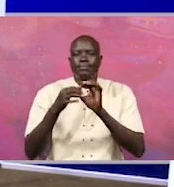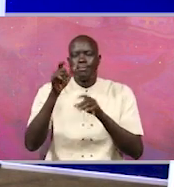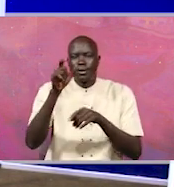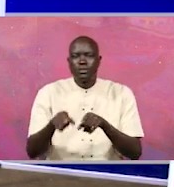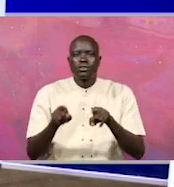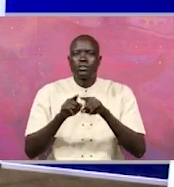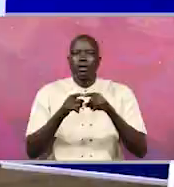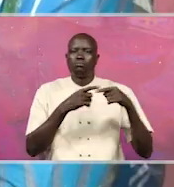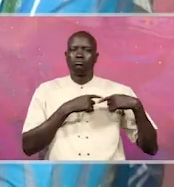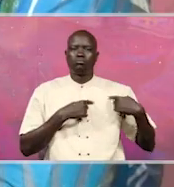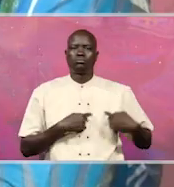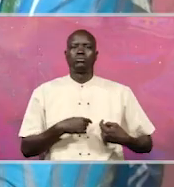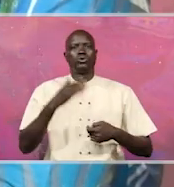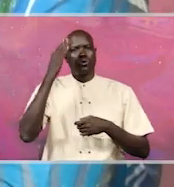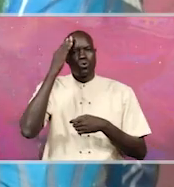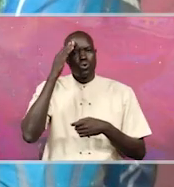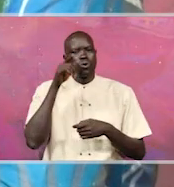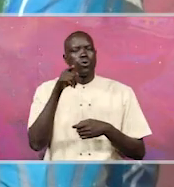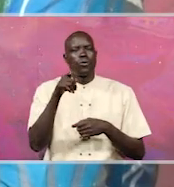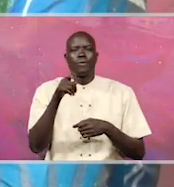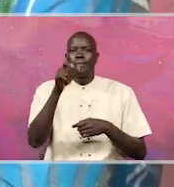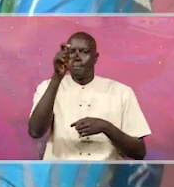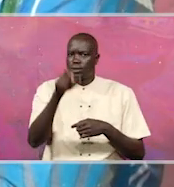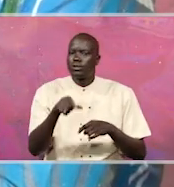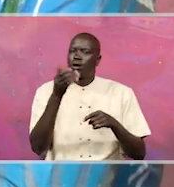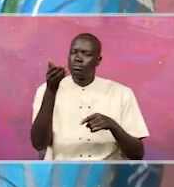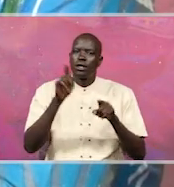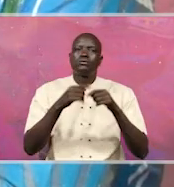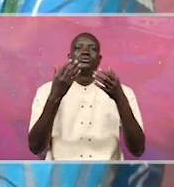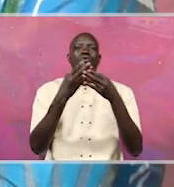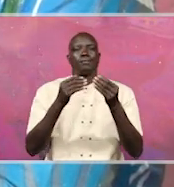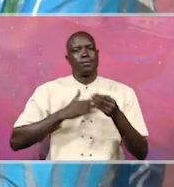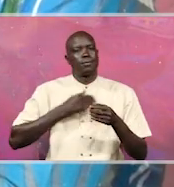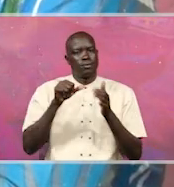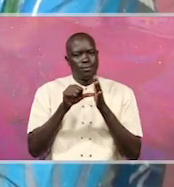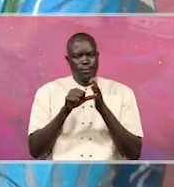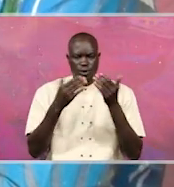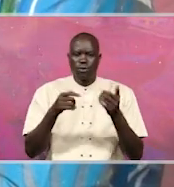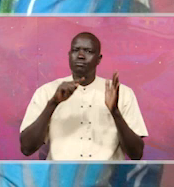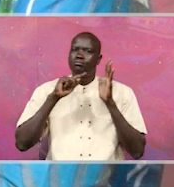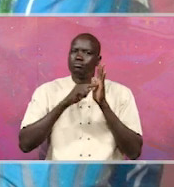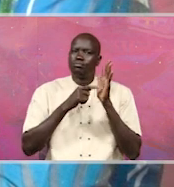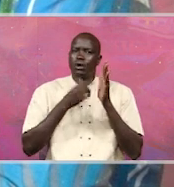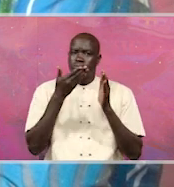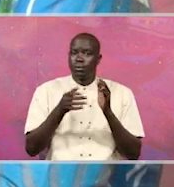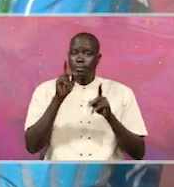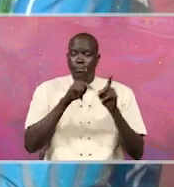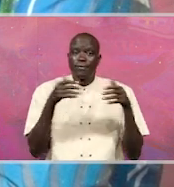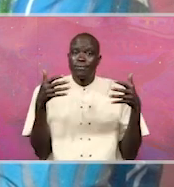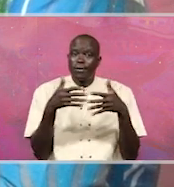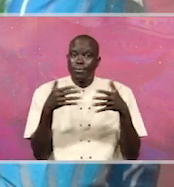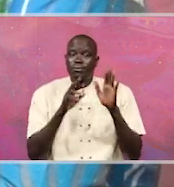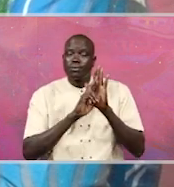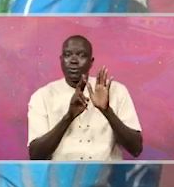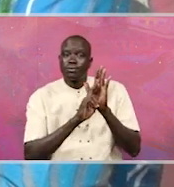the initiative to realize that there is someone who can attend to their problem. Now, we have noted that people do not report cases in spite